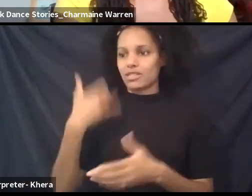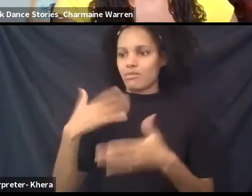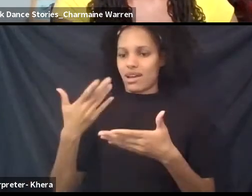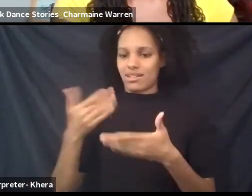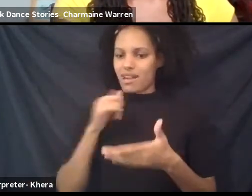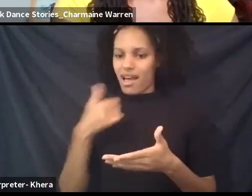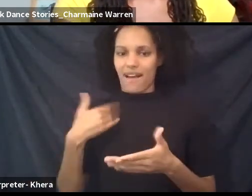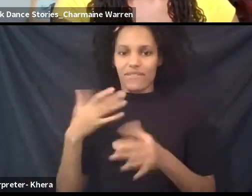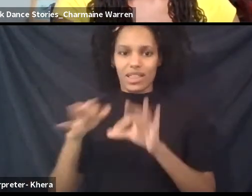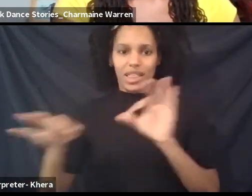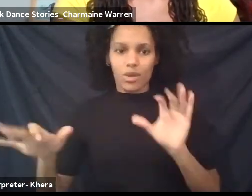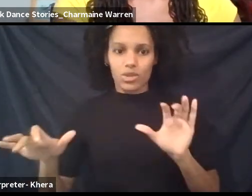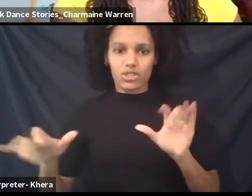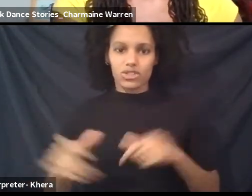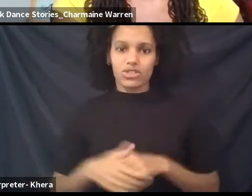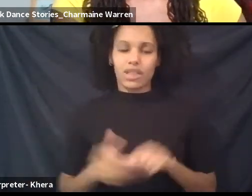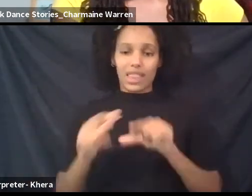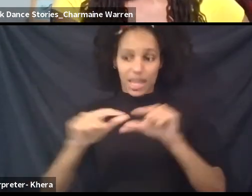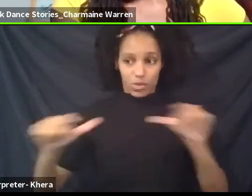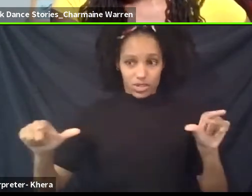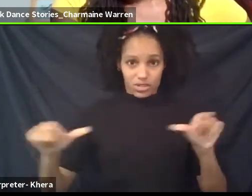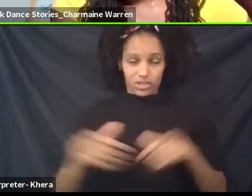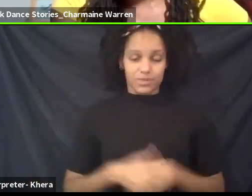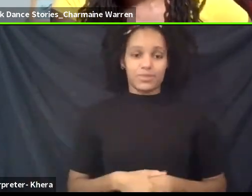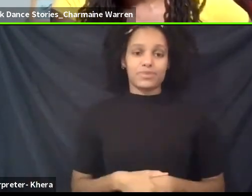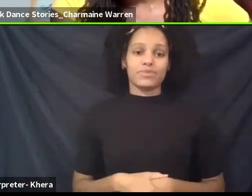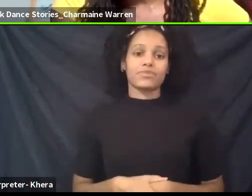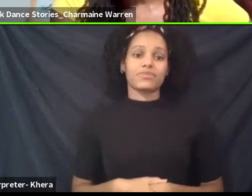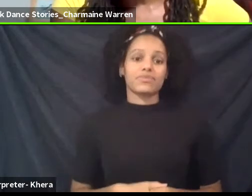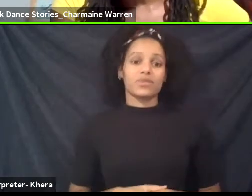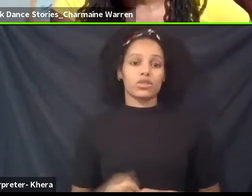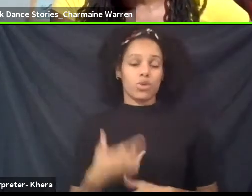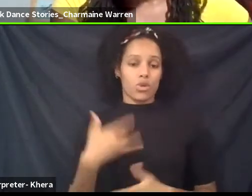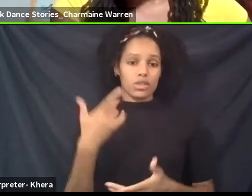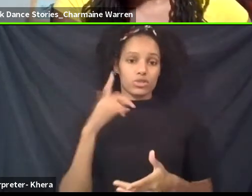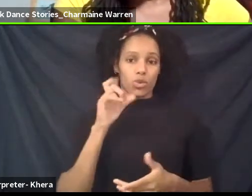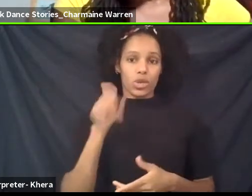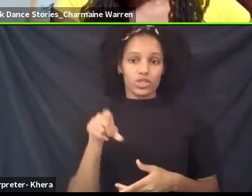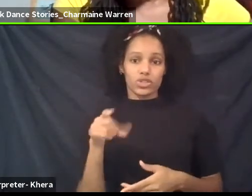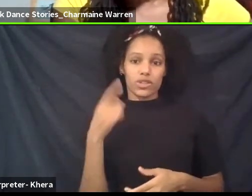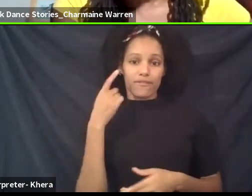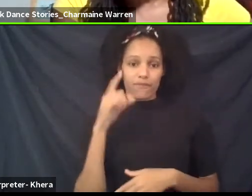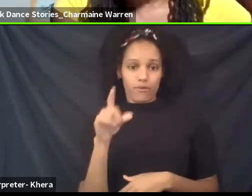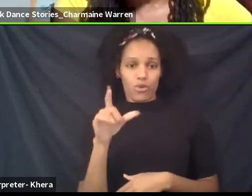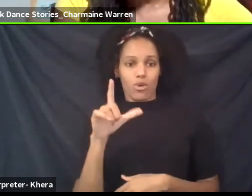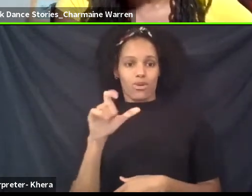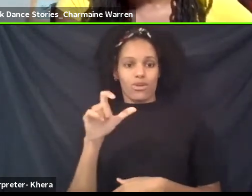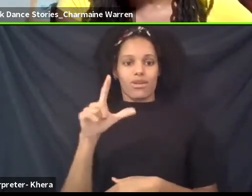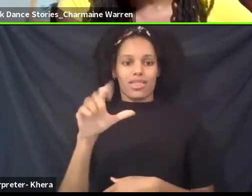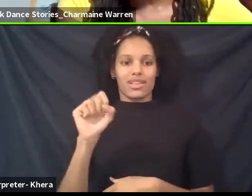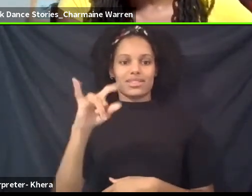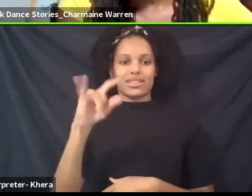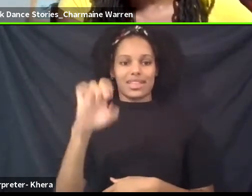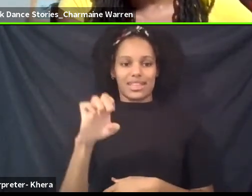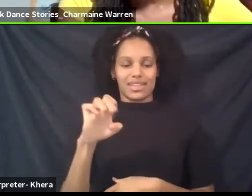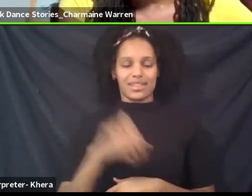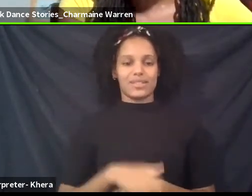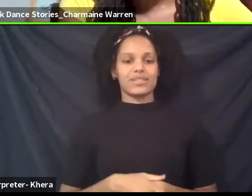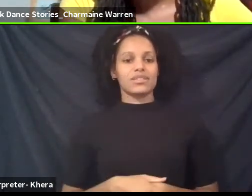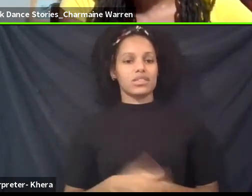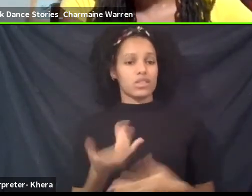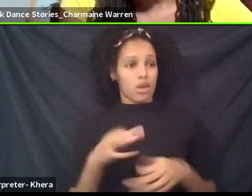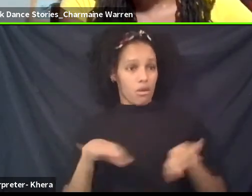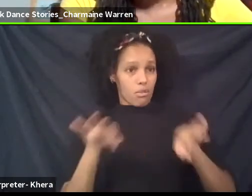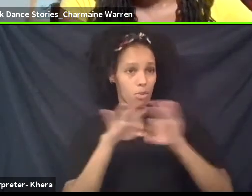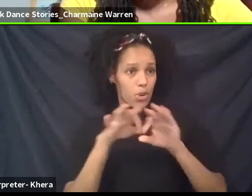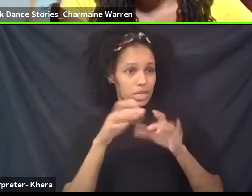don't, don't do that, you know? So here's a question for Leslie. Are there important differences for you about